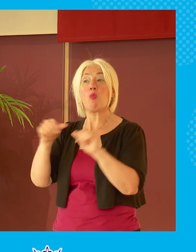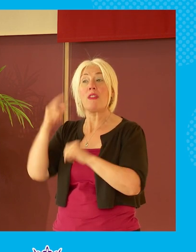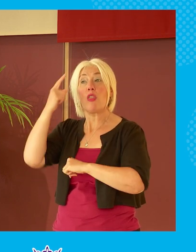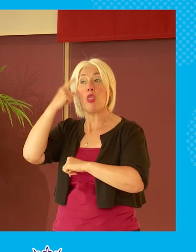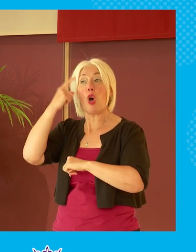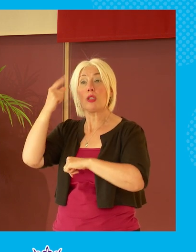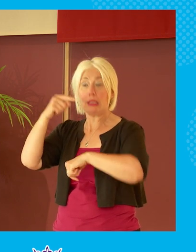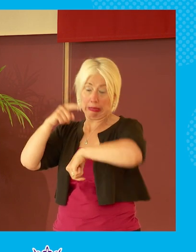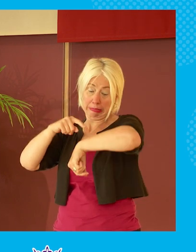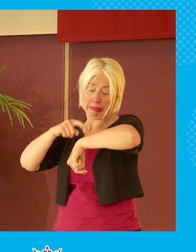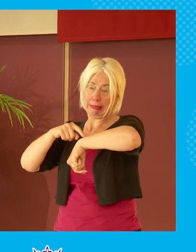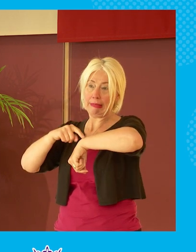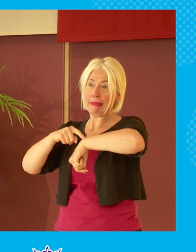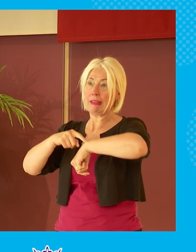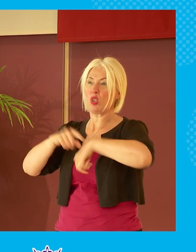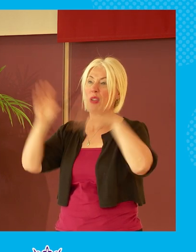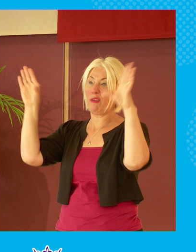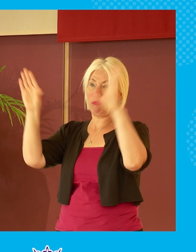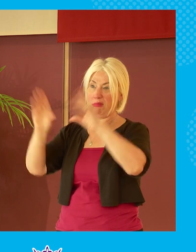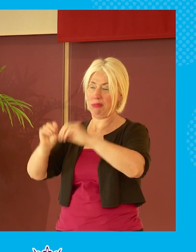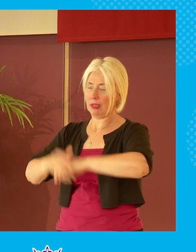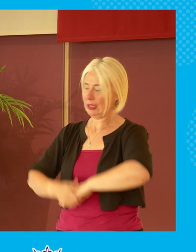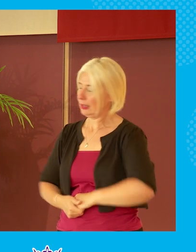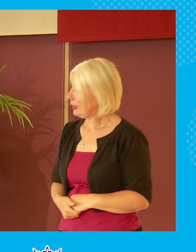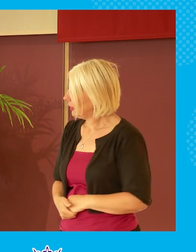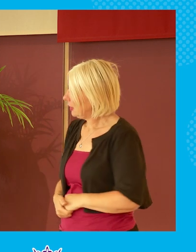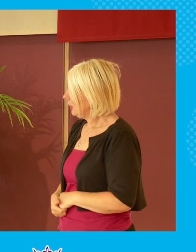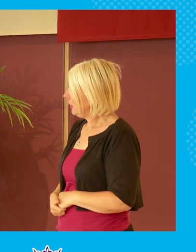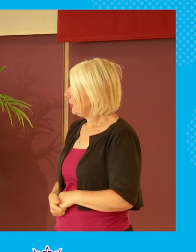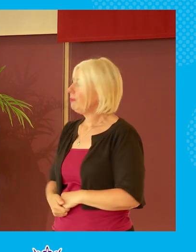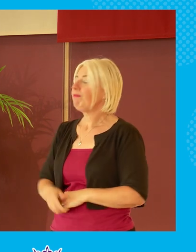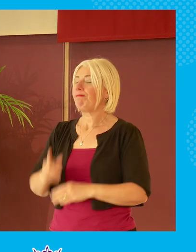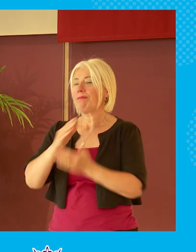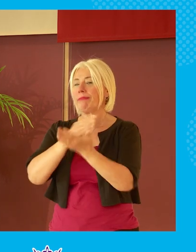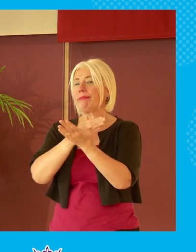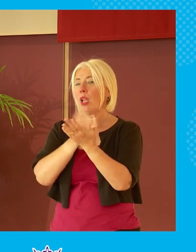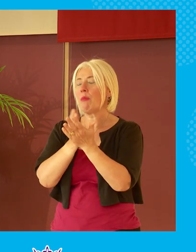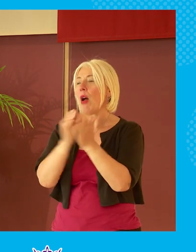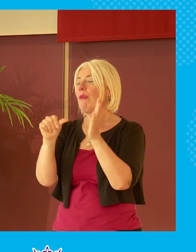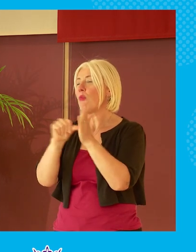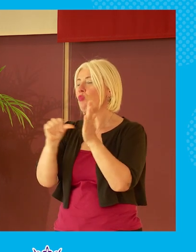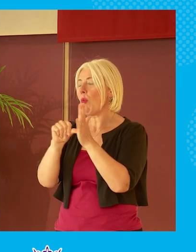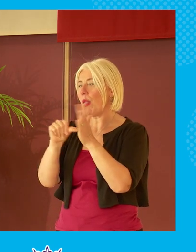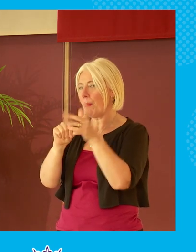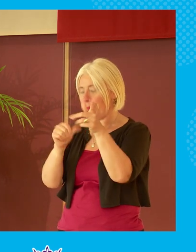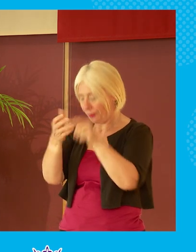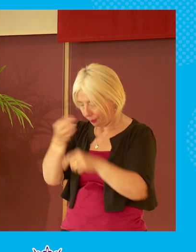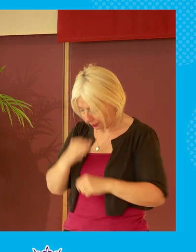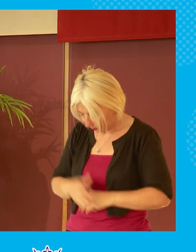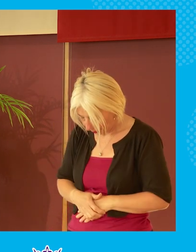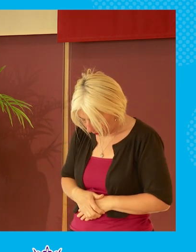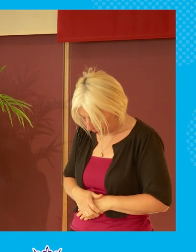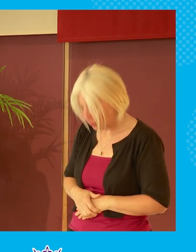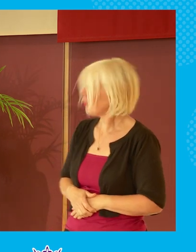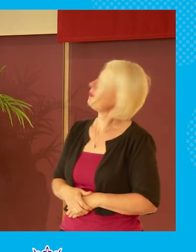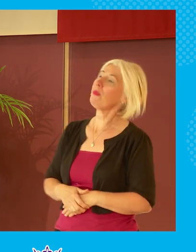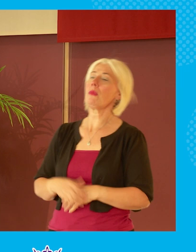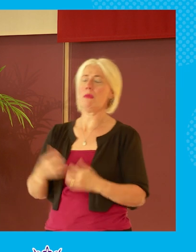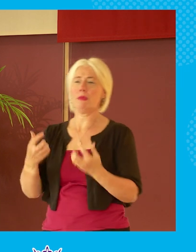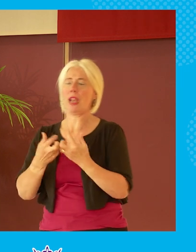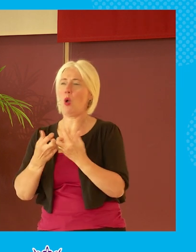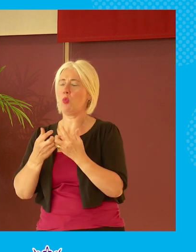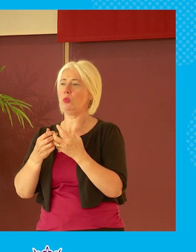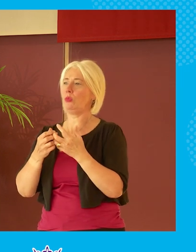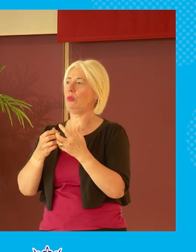this because we then need to move to the the wind-ups yeah so i i think part of the problem is in your question you ask how do we get people interested in